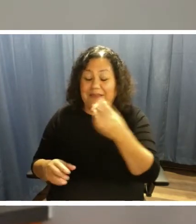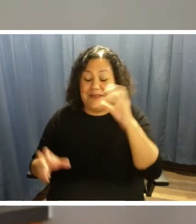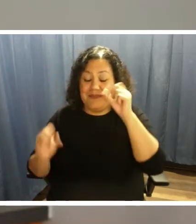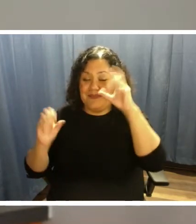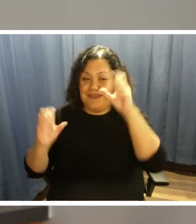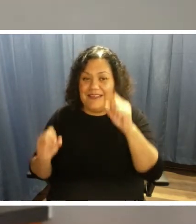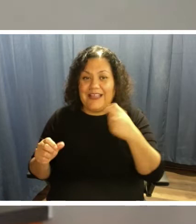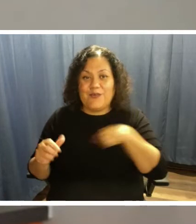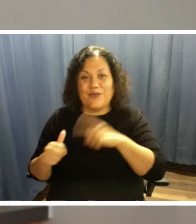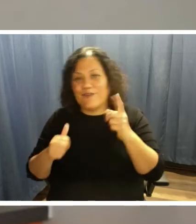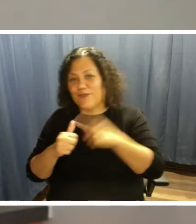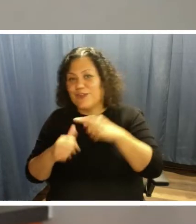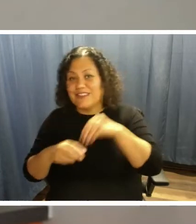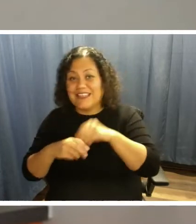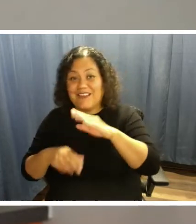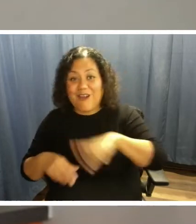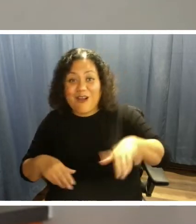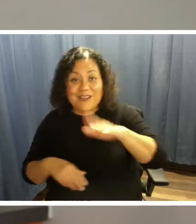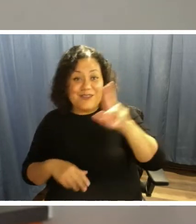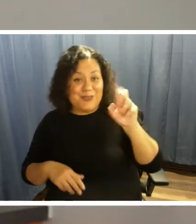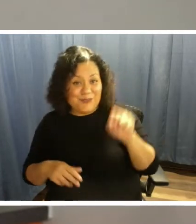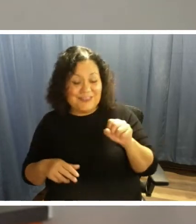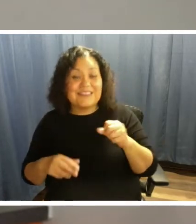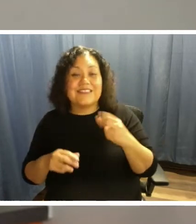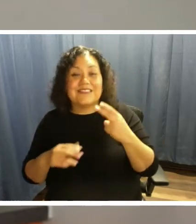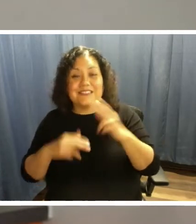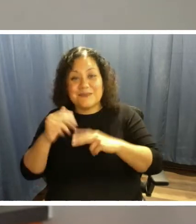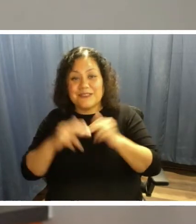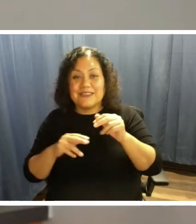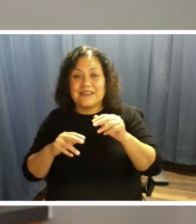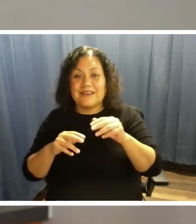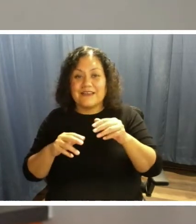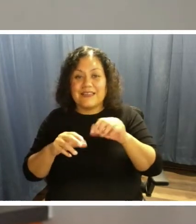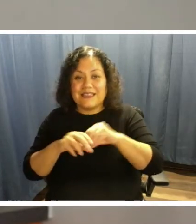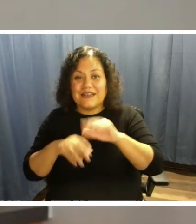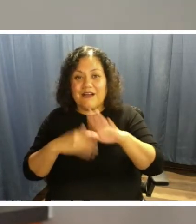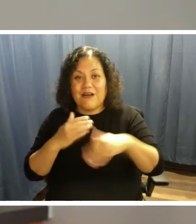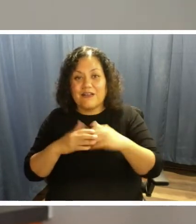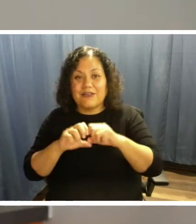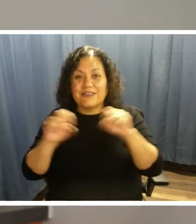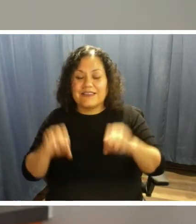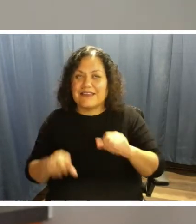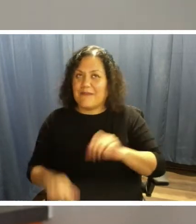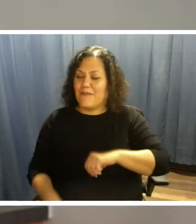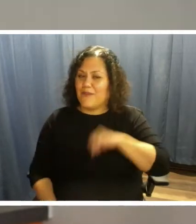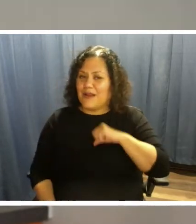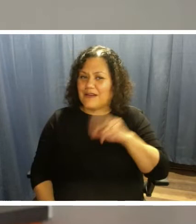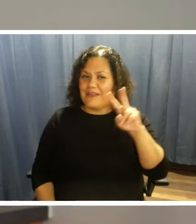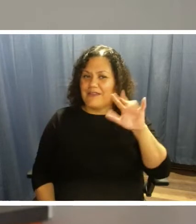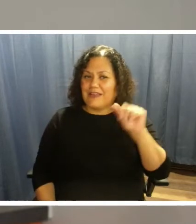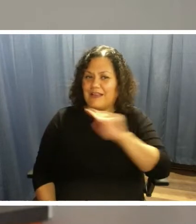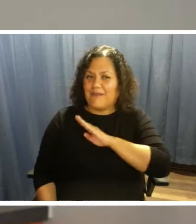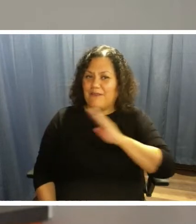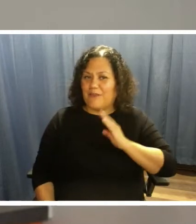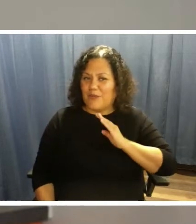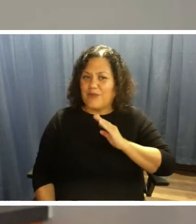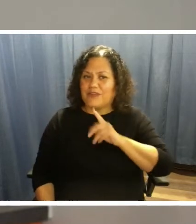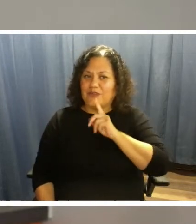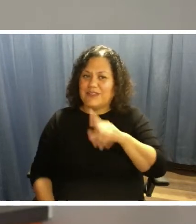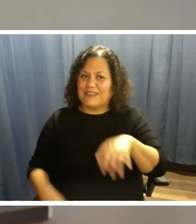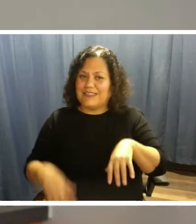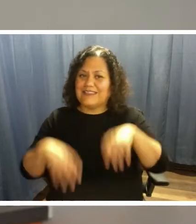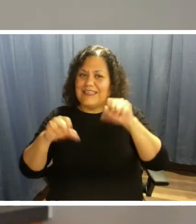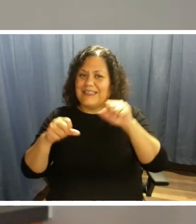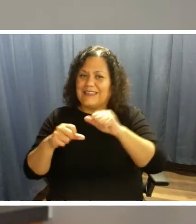in the country, I think, that are going system-wide. I'm very, very proud of the VIA board for taking this very, very revolutionary step.